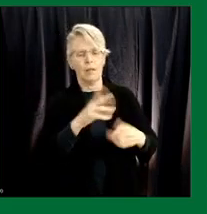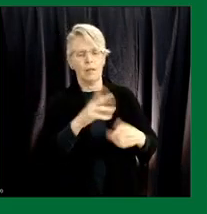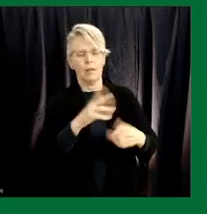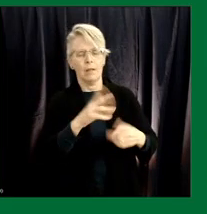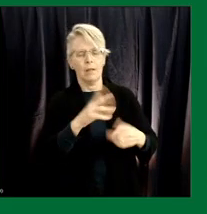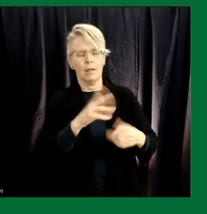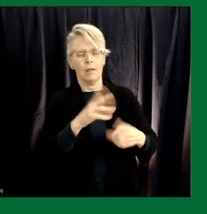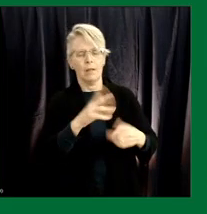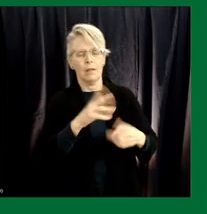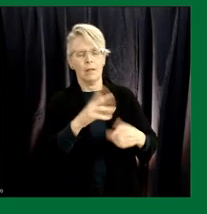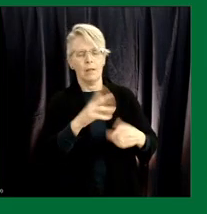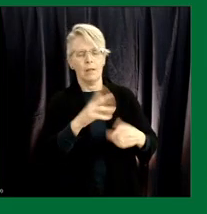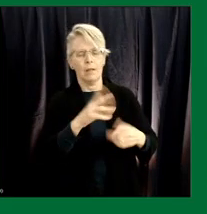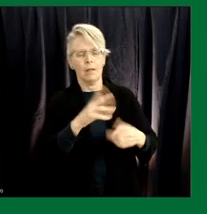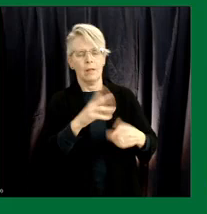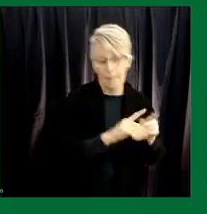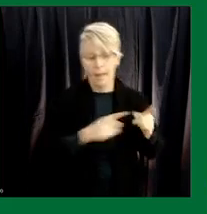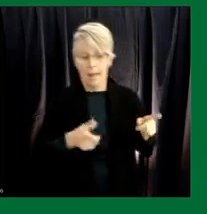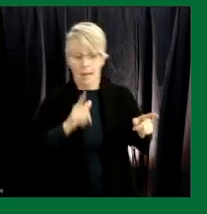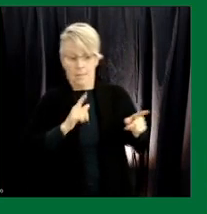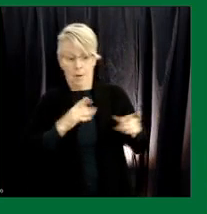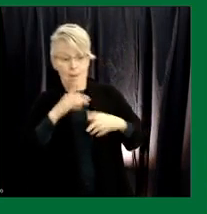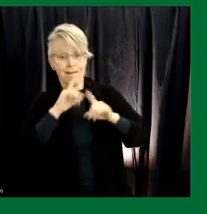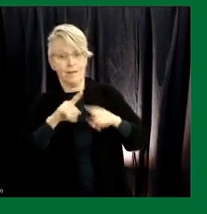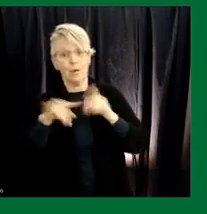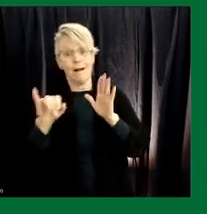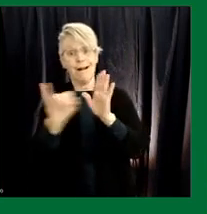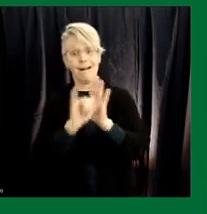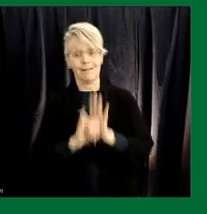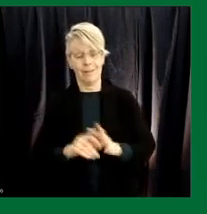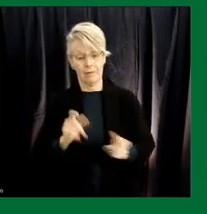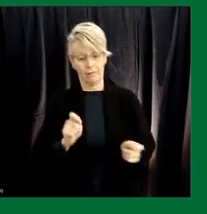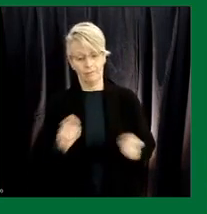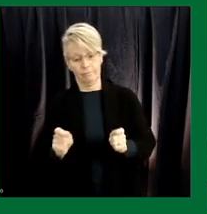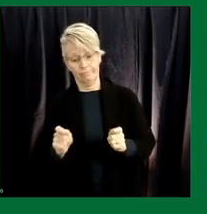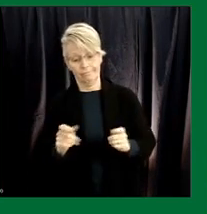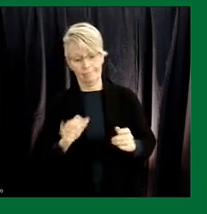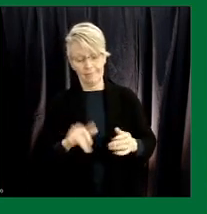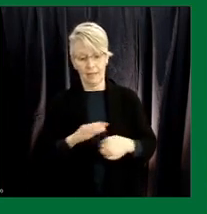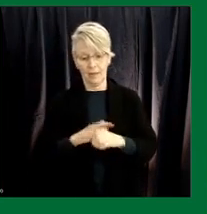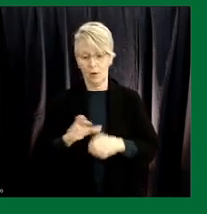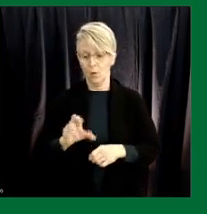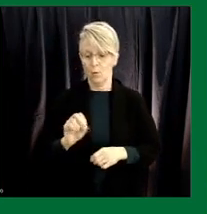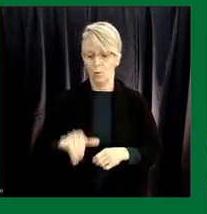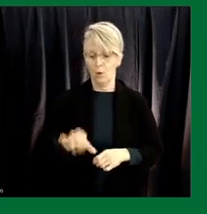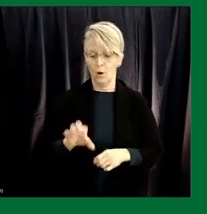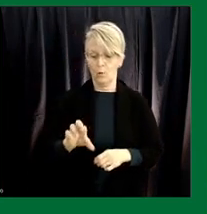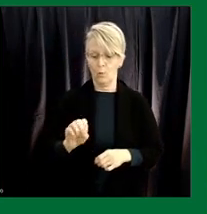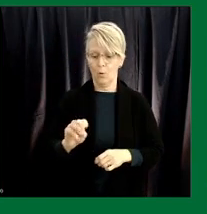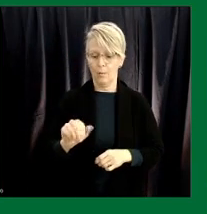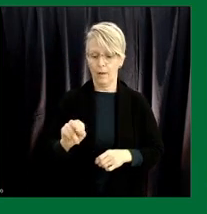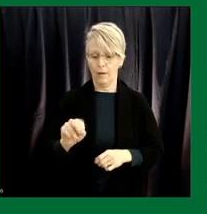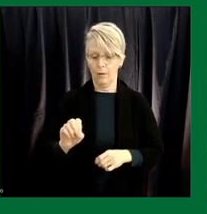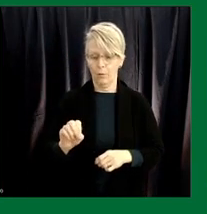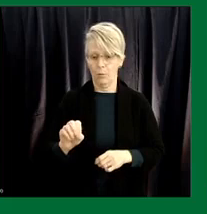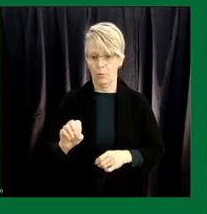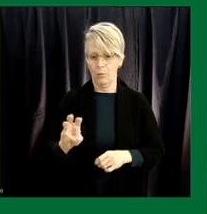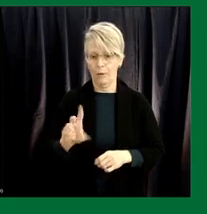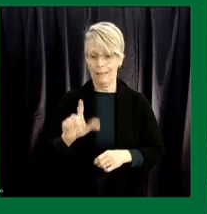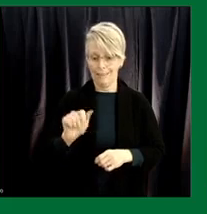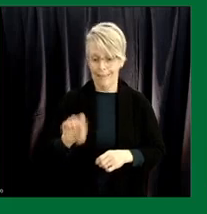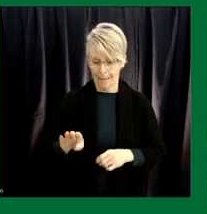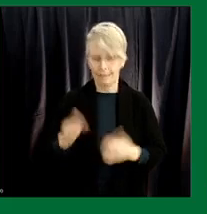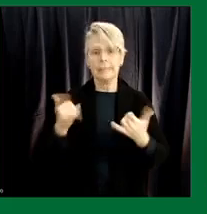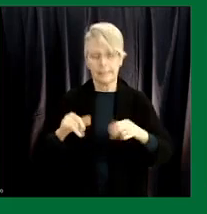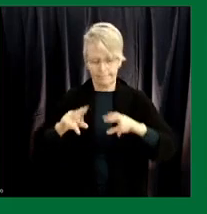question um with respect to identifying variants sooner uh the the roy romano lab is going through the the very same